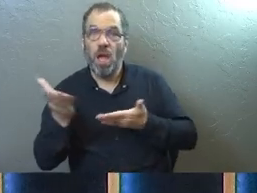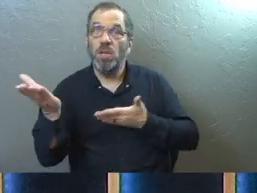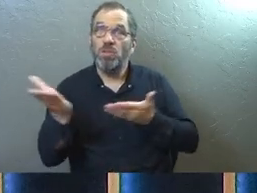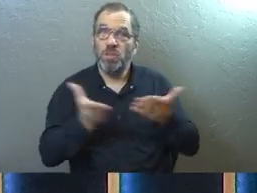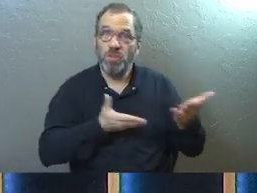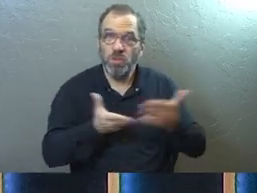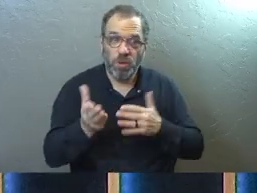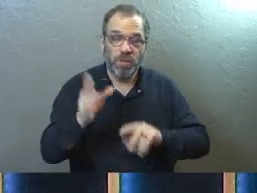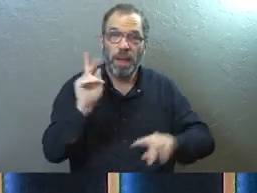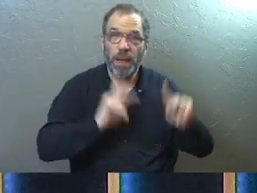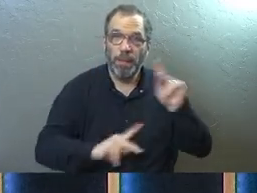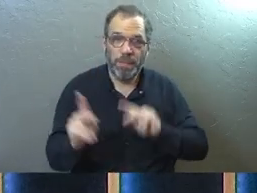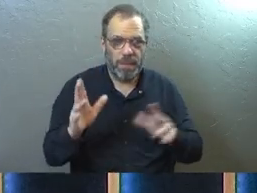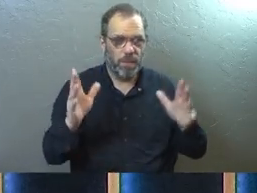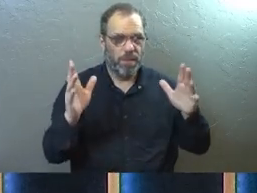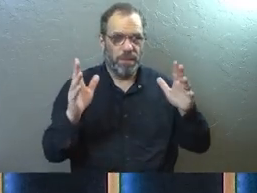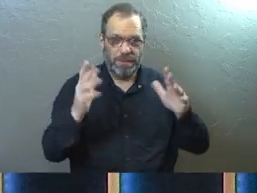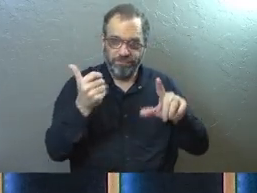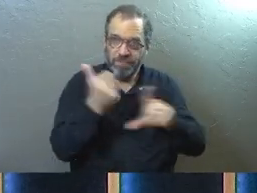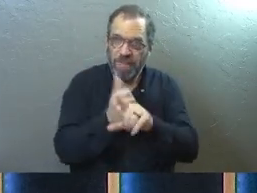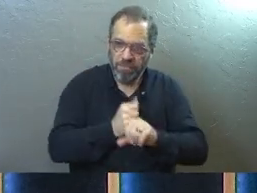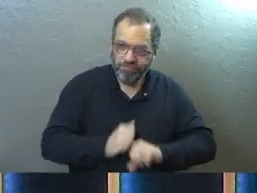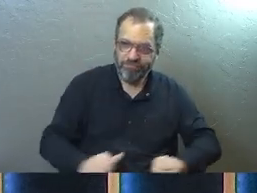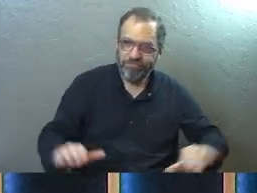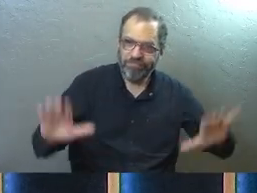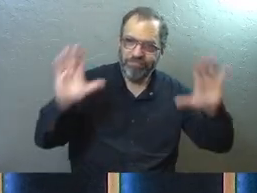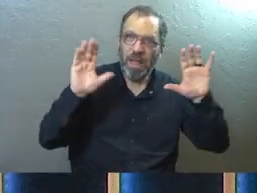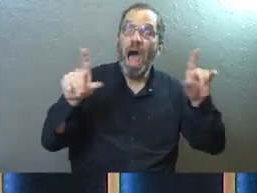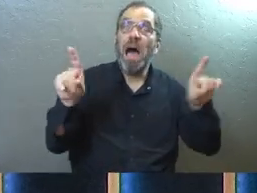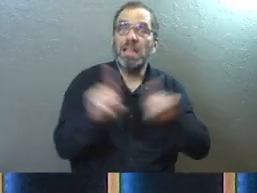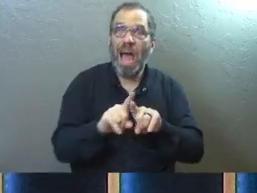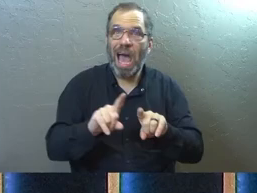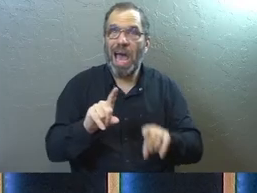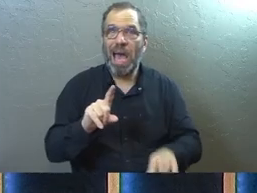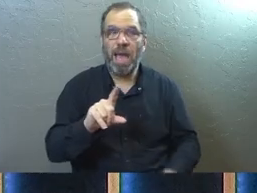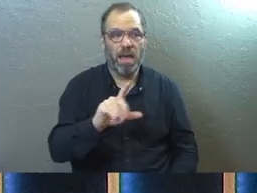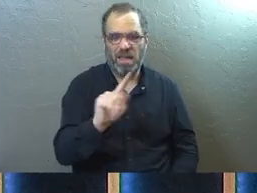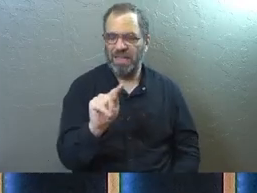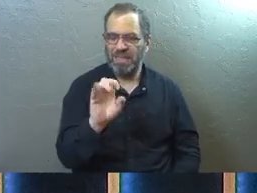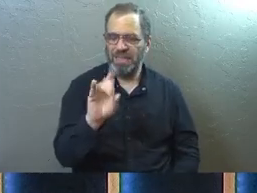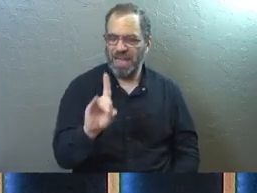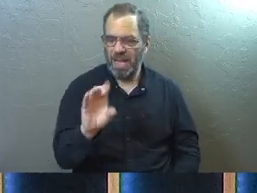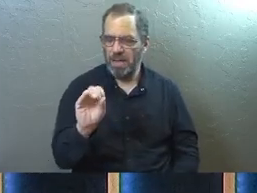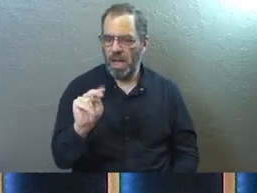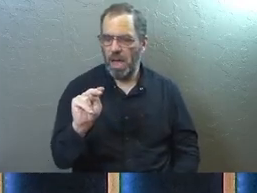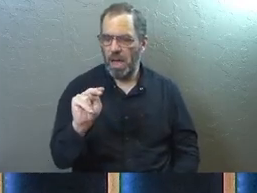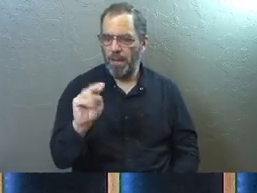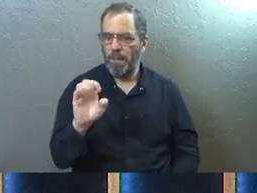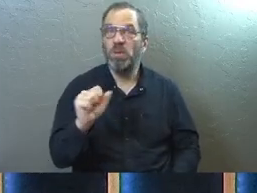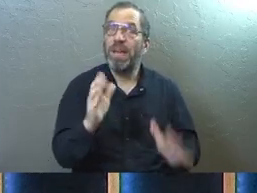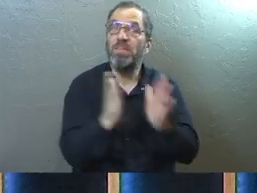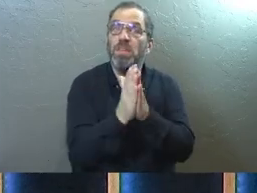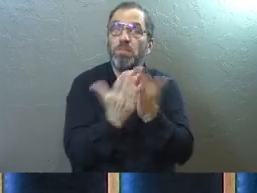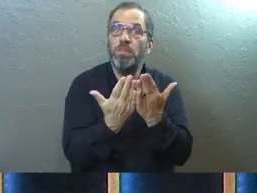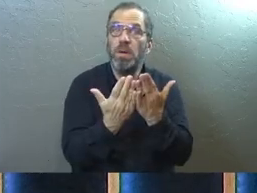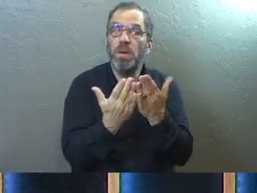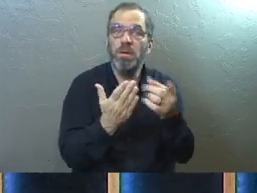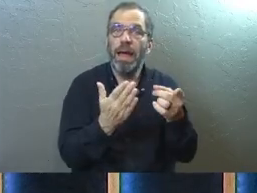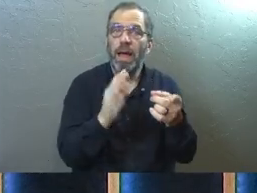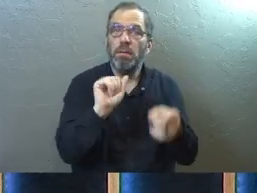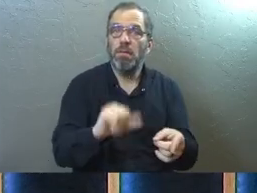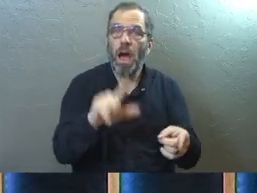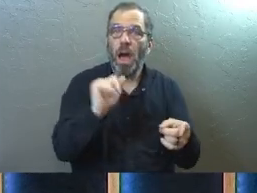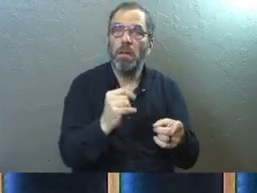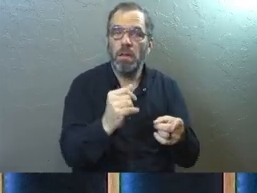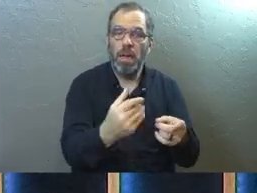serve other people and to give yourself away like the 10 boams did. That's the way that you start to put to